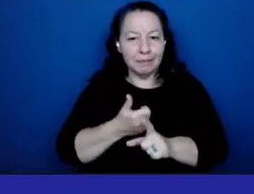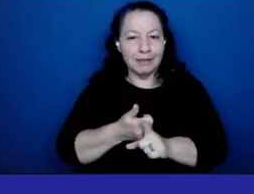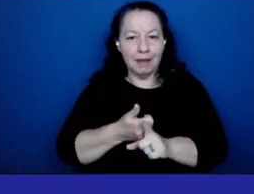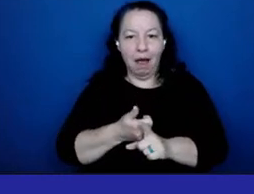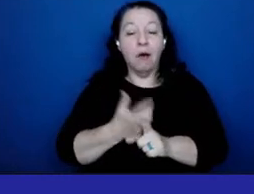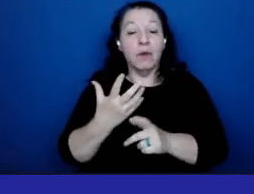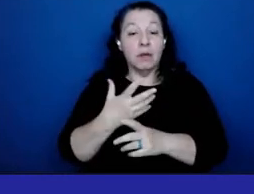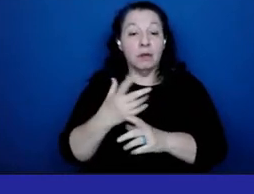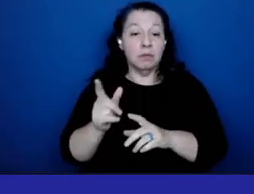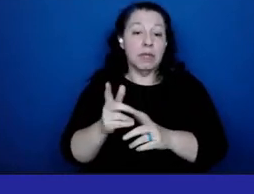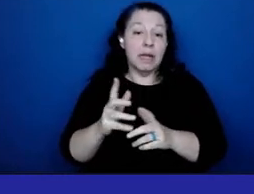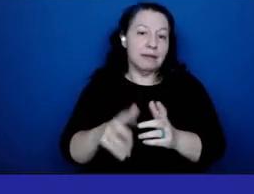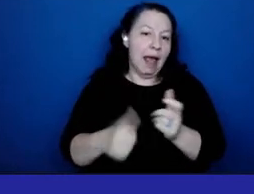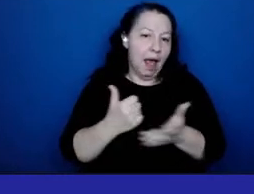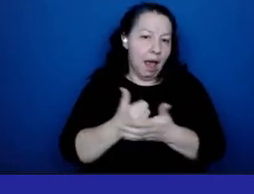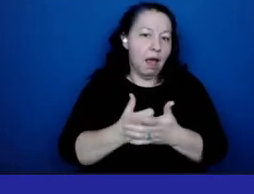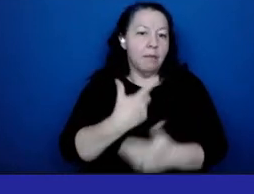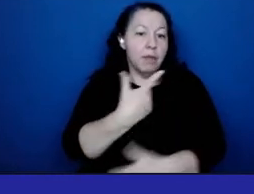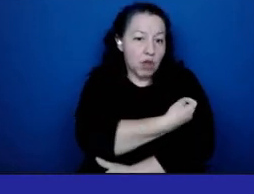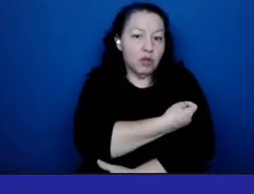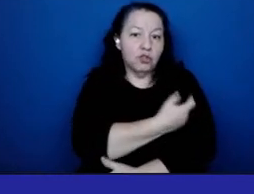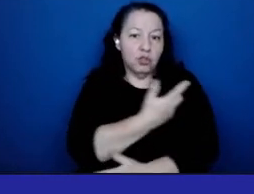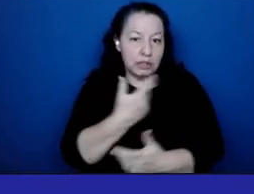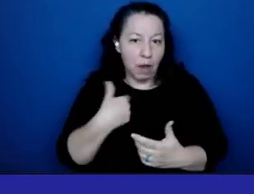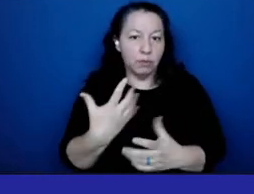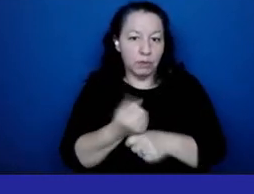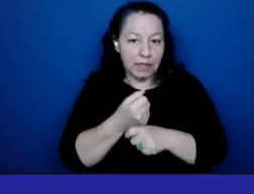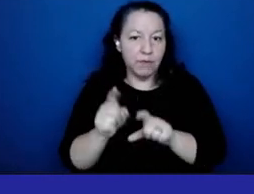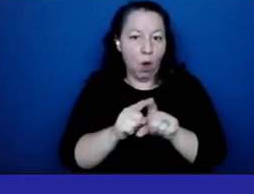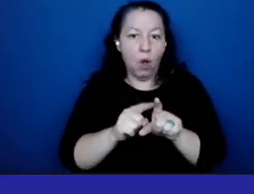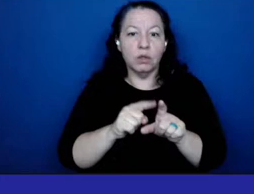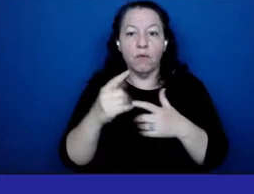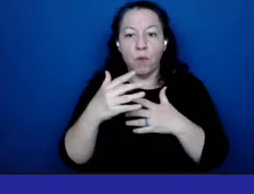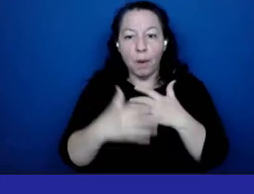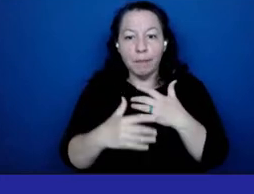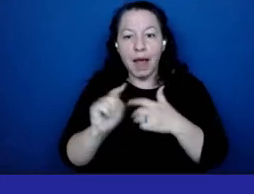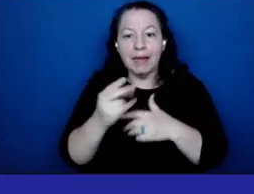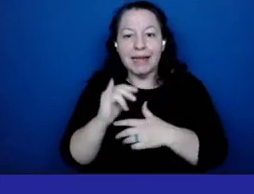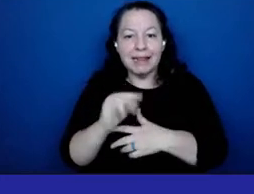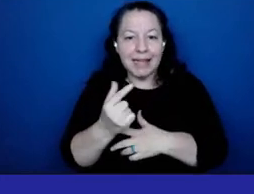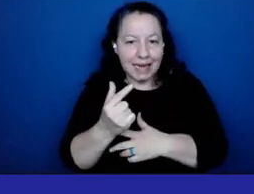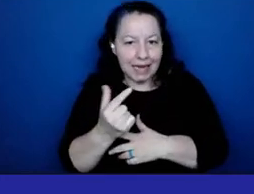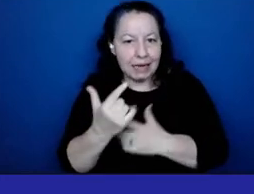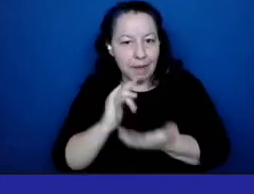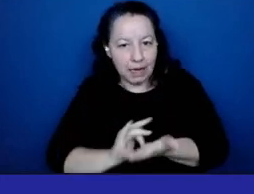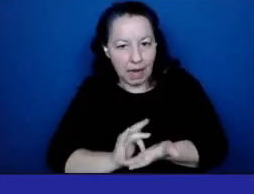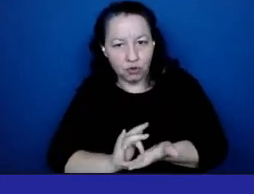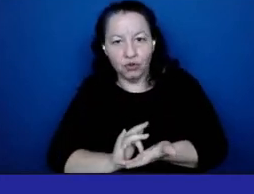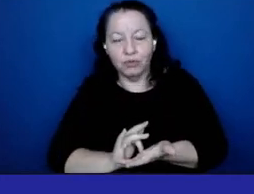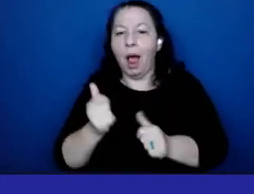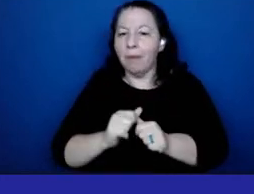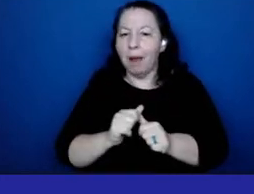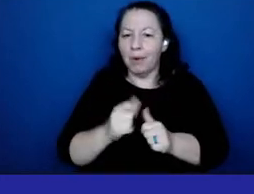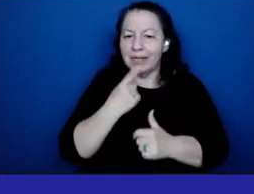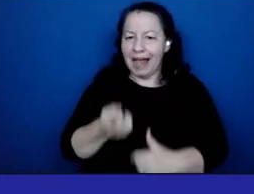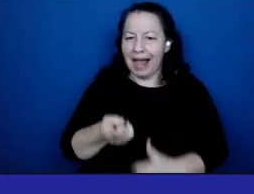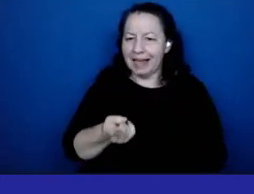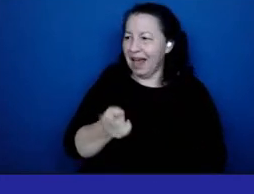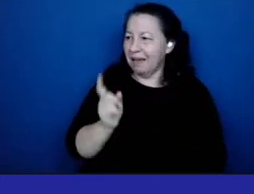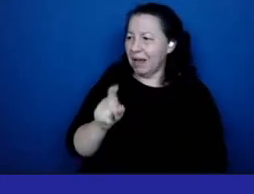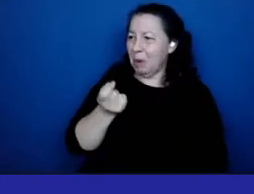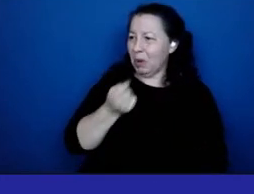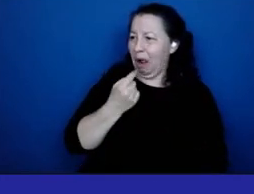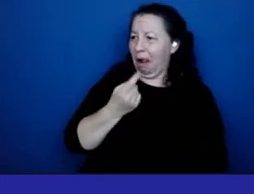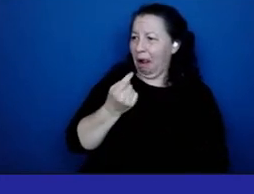injections i was getting as well of blood thinner and i remember saying am i going to supposed to really take all these